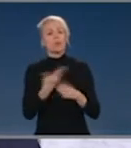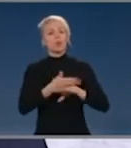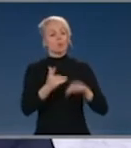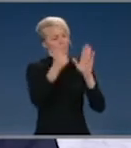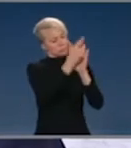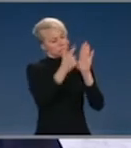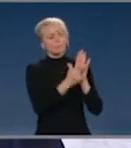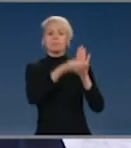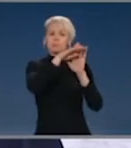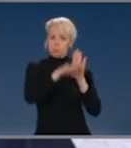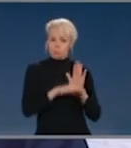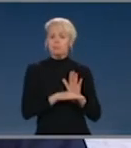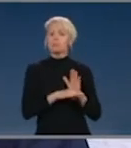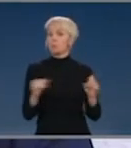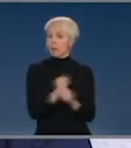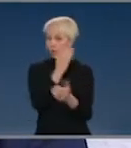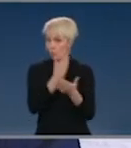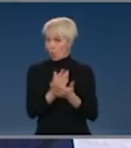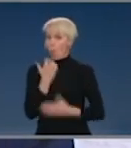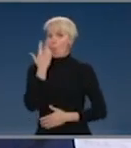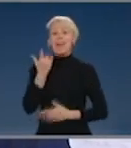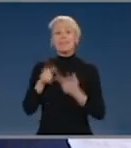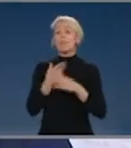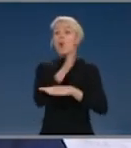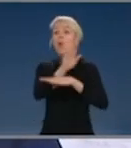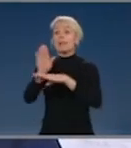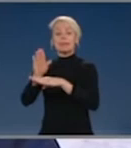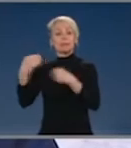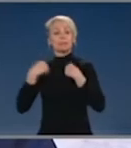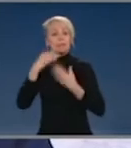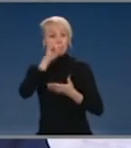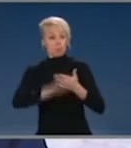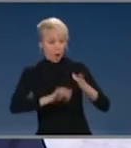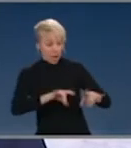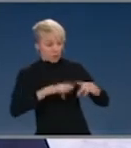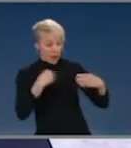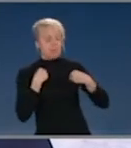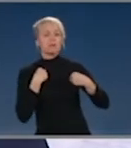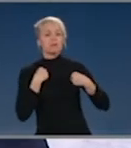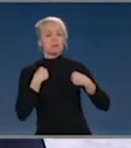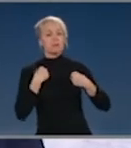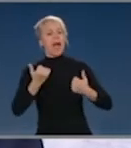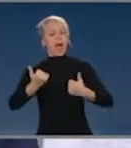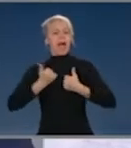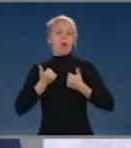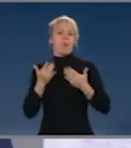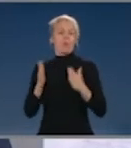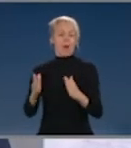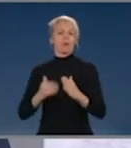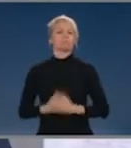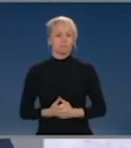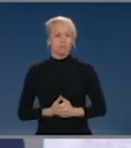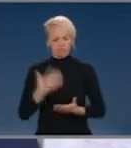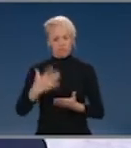foreign investment will always be done on our terms, on our rules and in our national interests. And it is not the first time